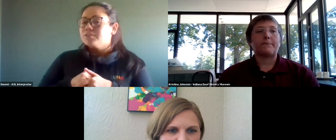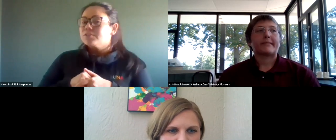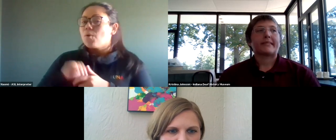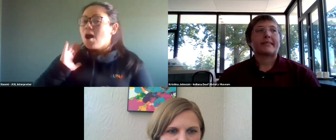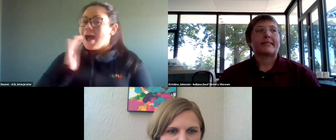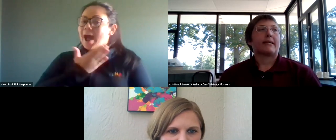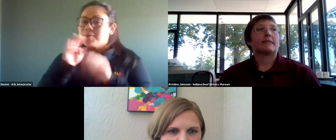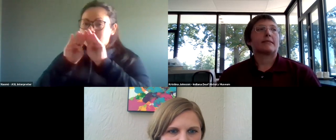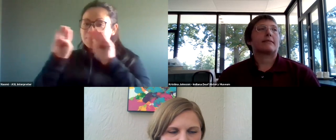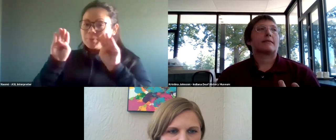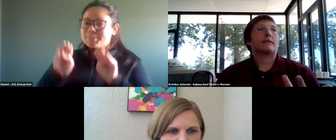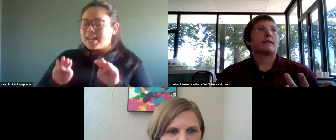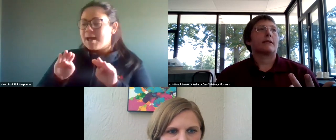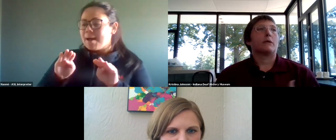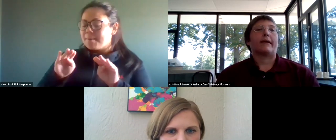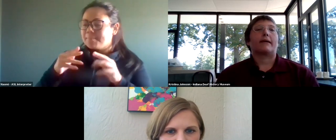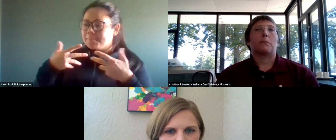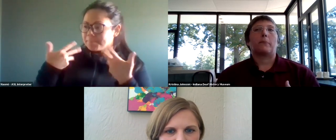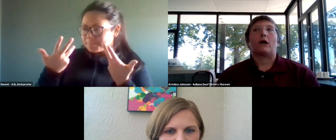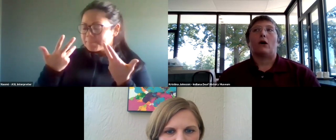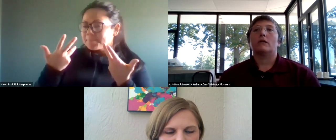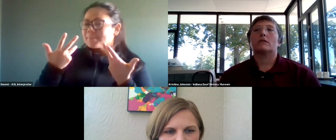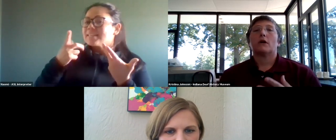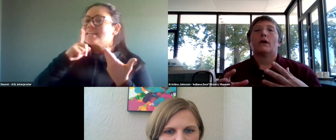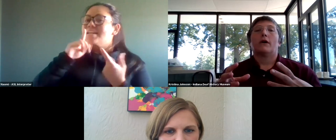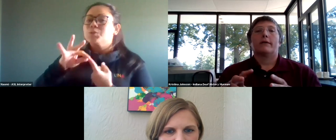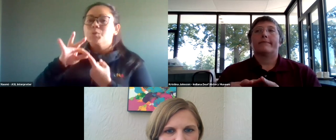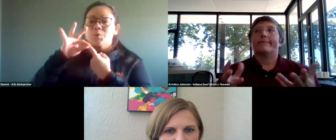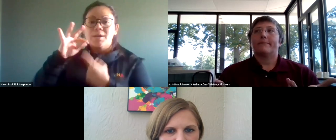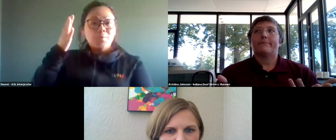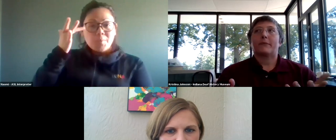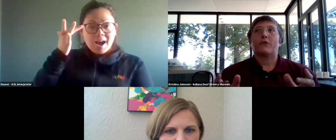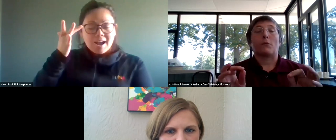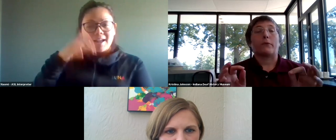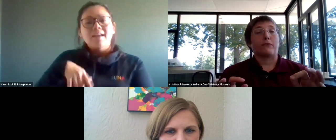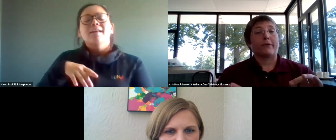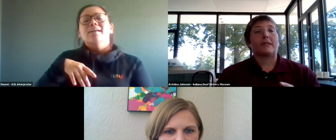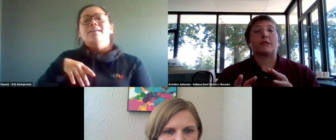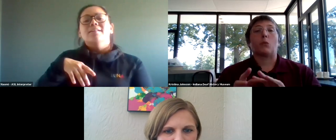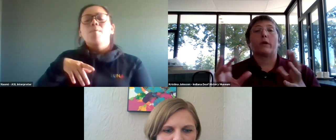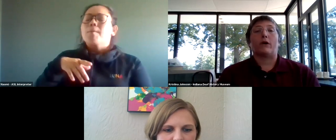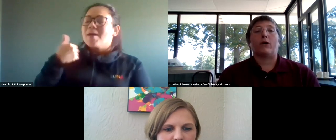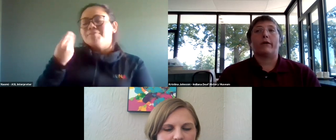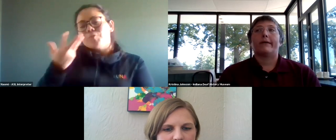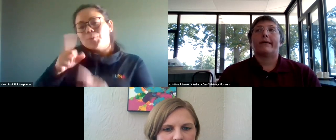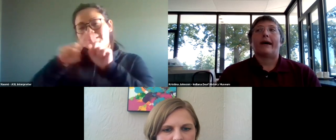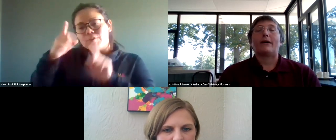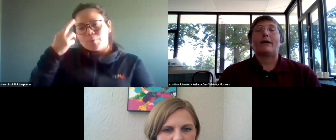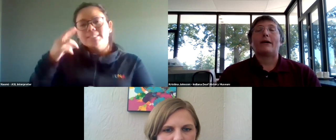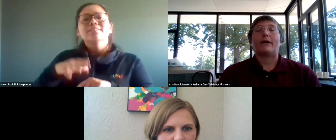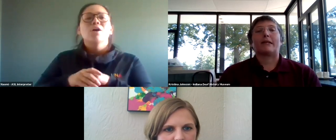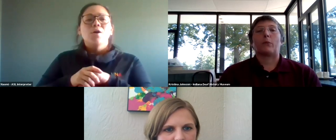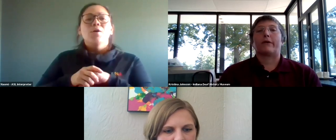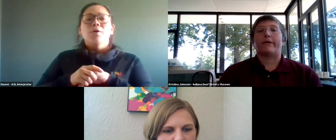museum is unique because for a couple different reasons. So we are,